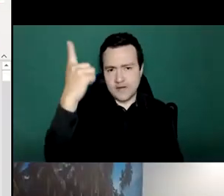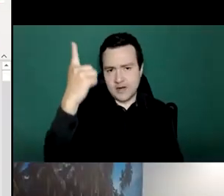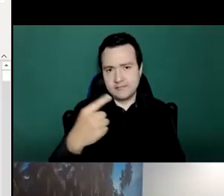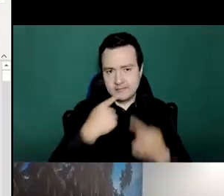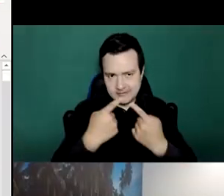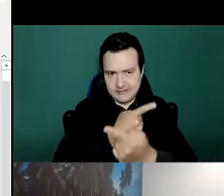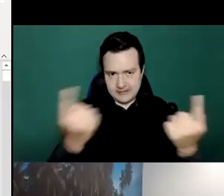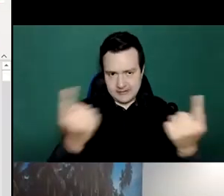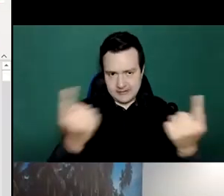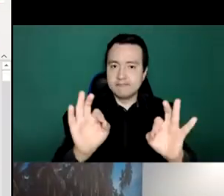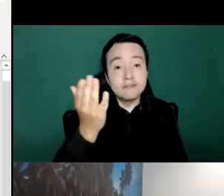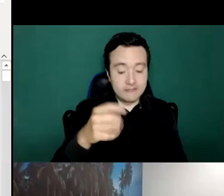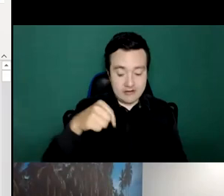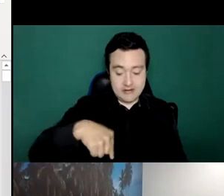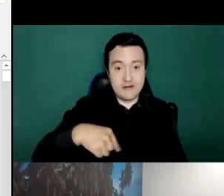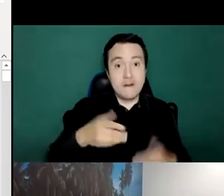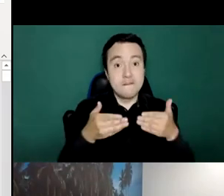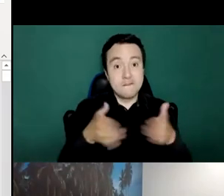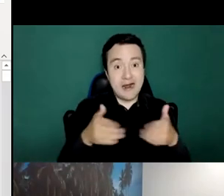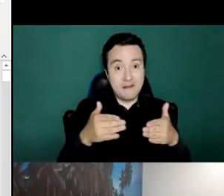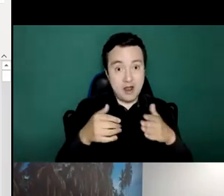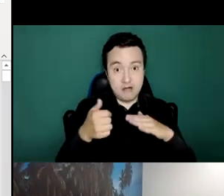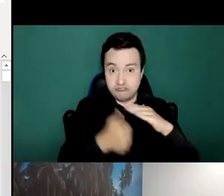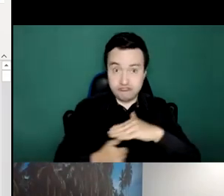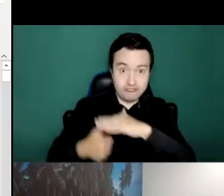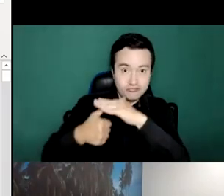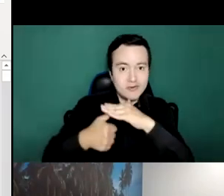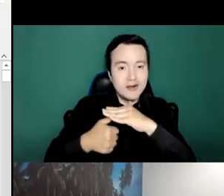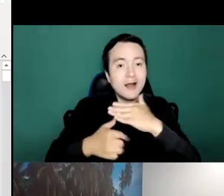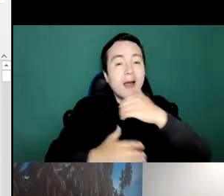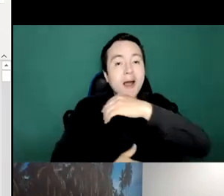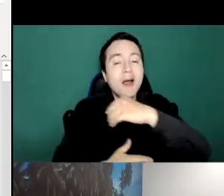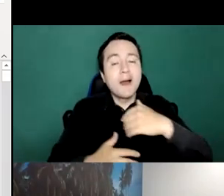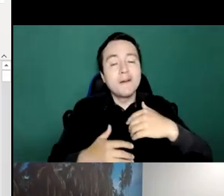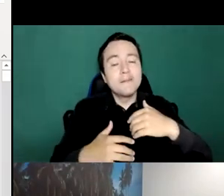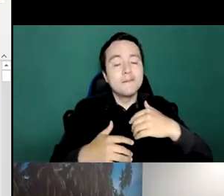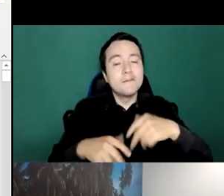I would like to greet the Minister of Health of the Republic of Panama.